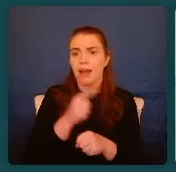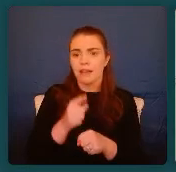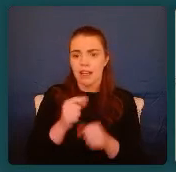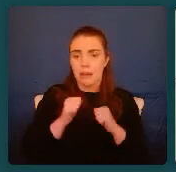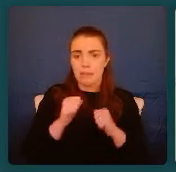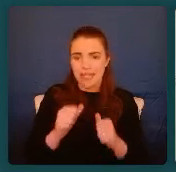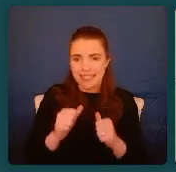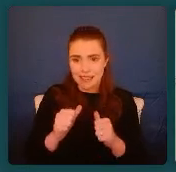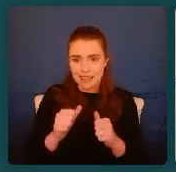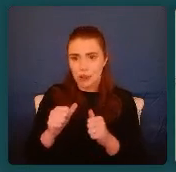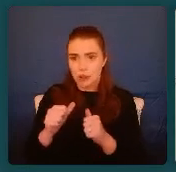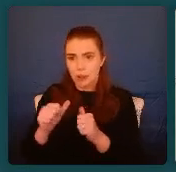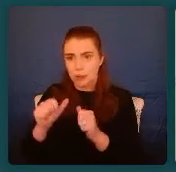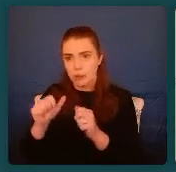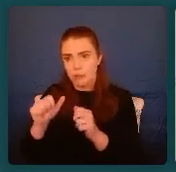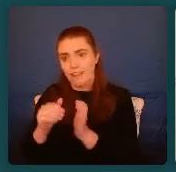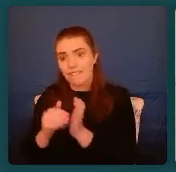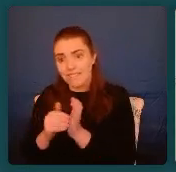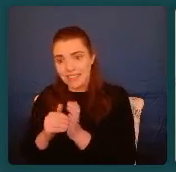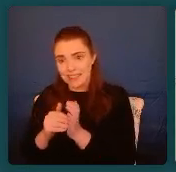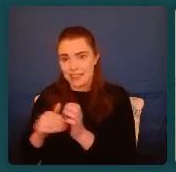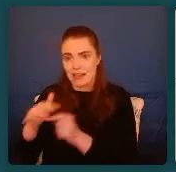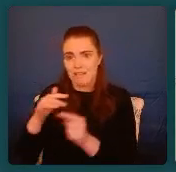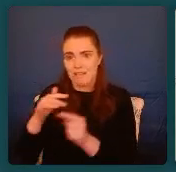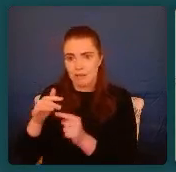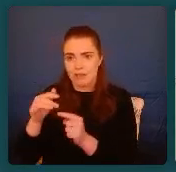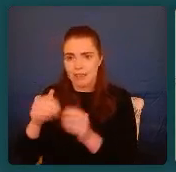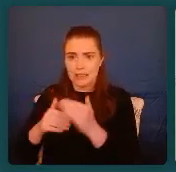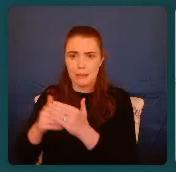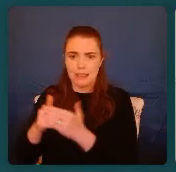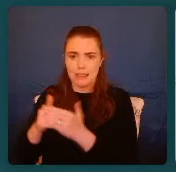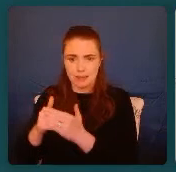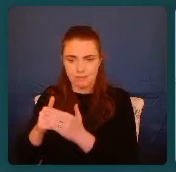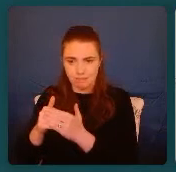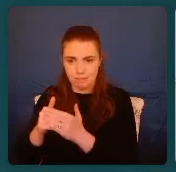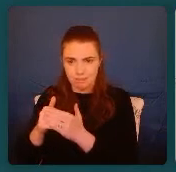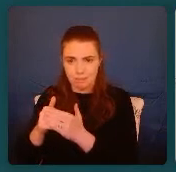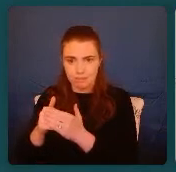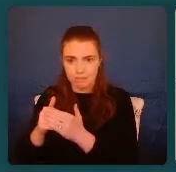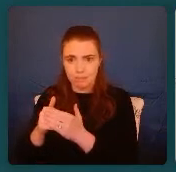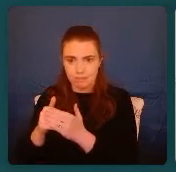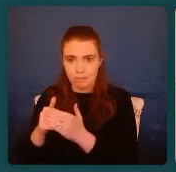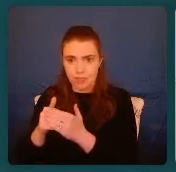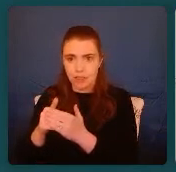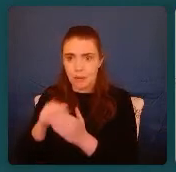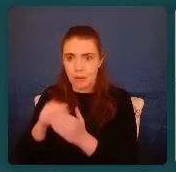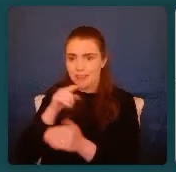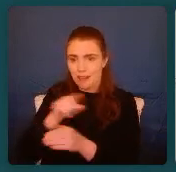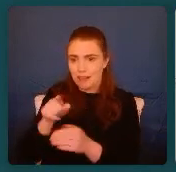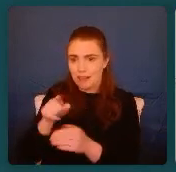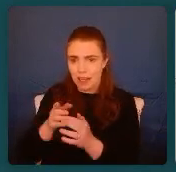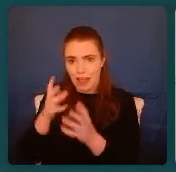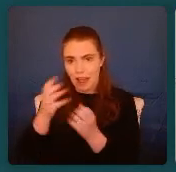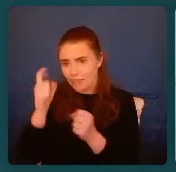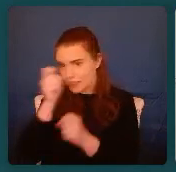to fix that threat around them is extremely limited. So it leaves the young person in a very difficult place where